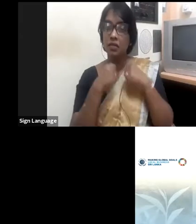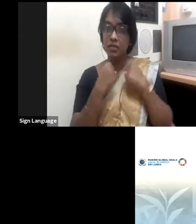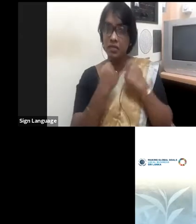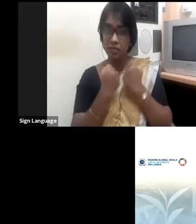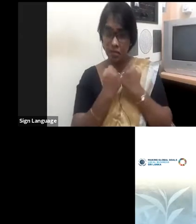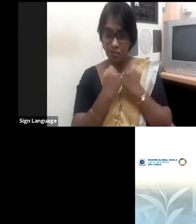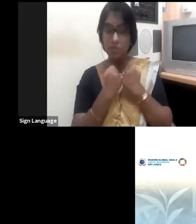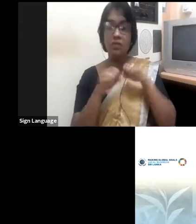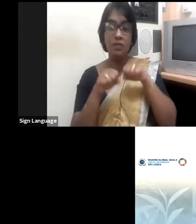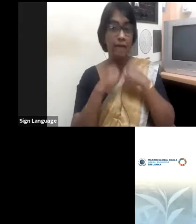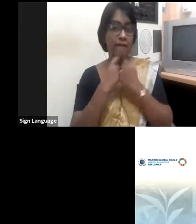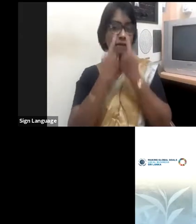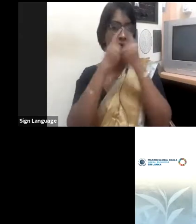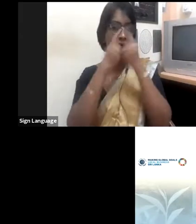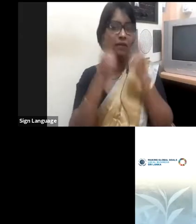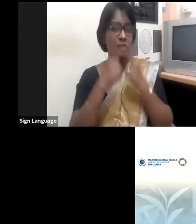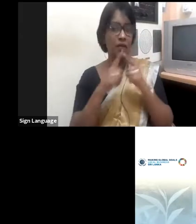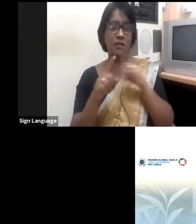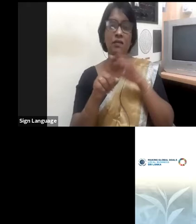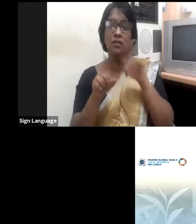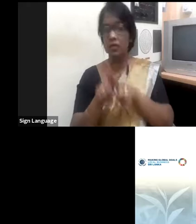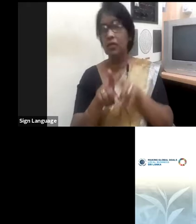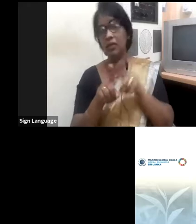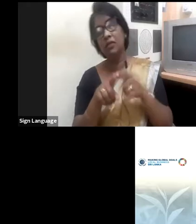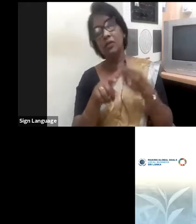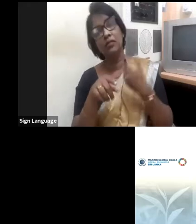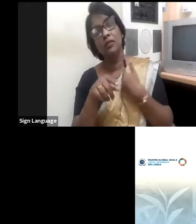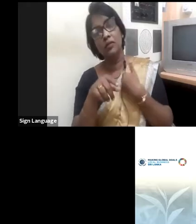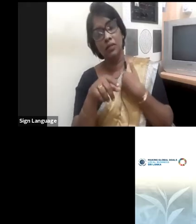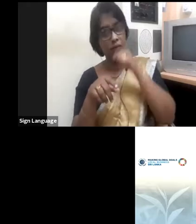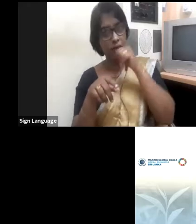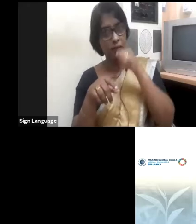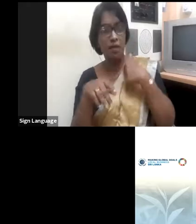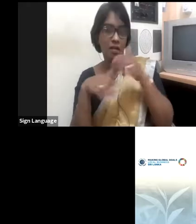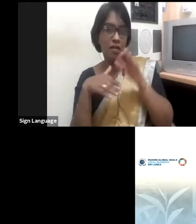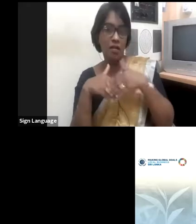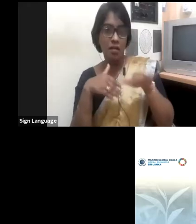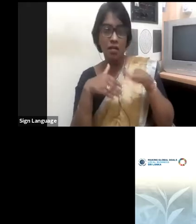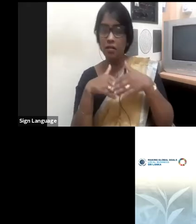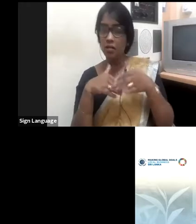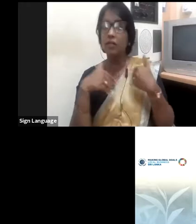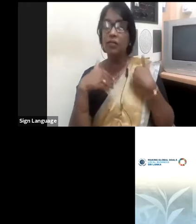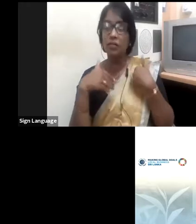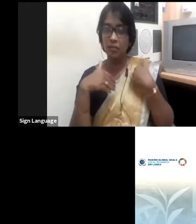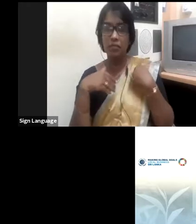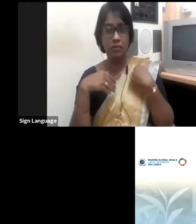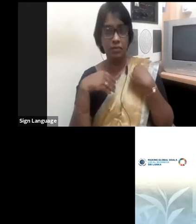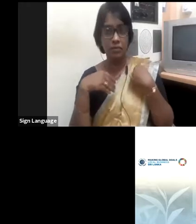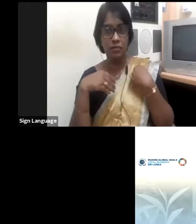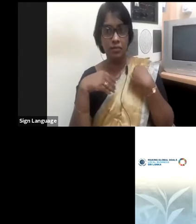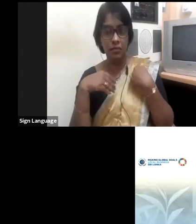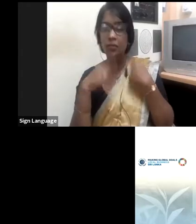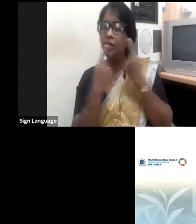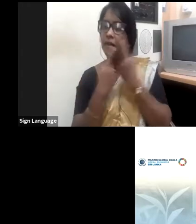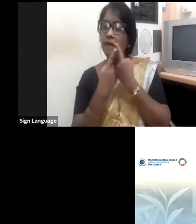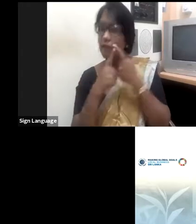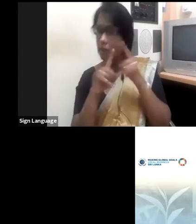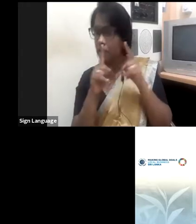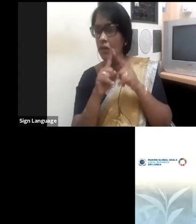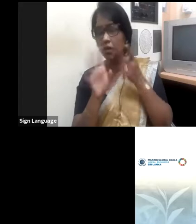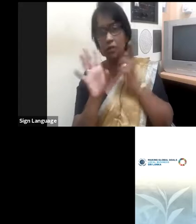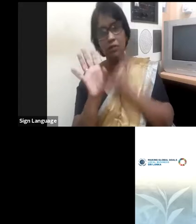personal experience of having a very gender diverse team, and you have a senior woman leader in the